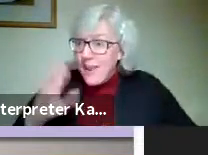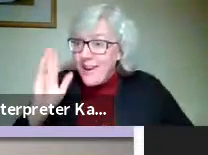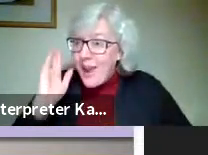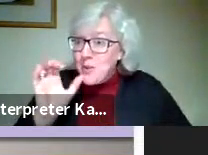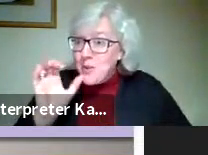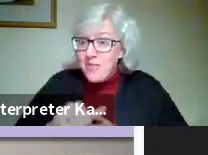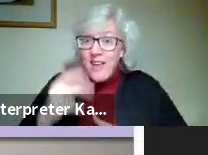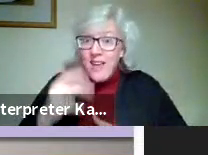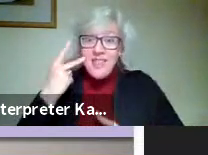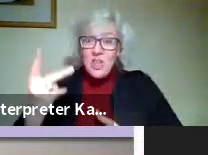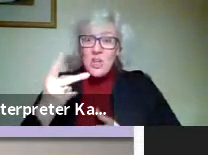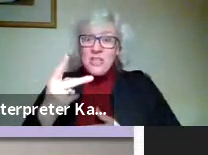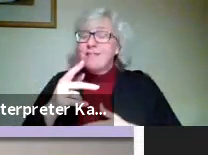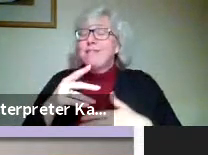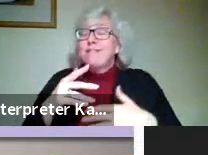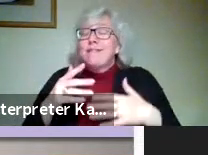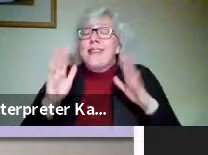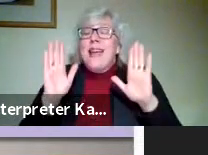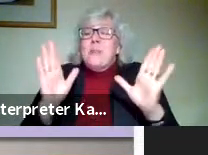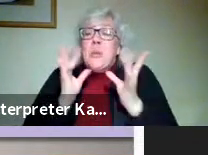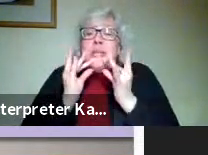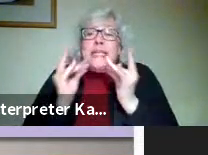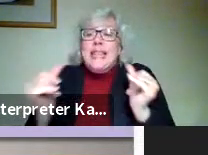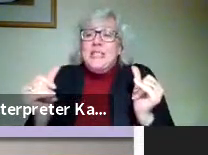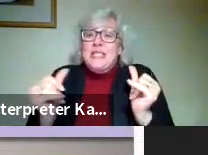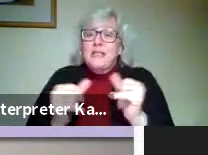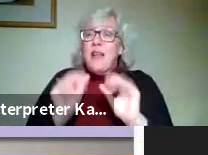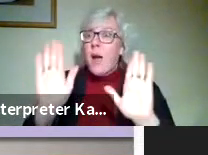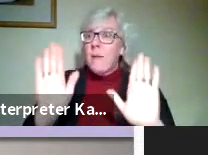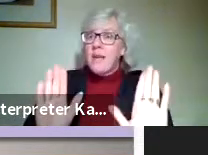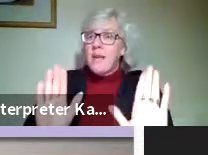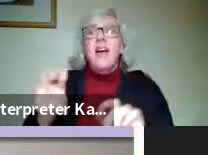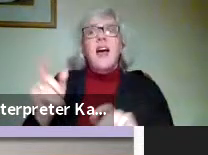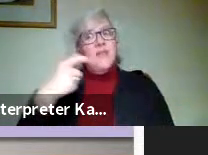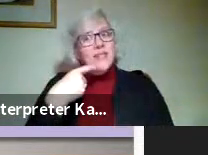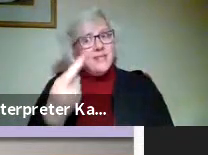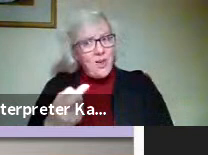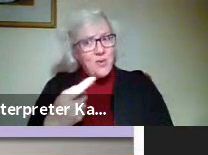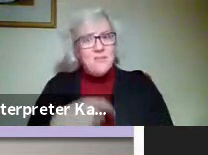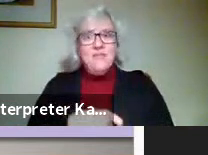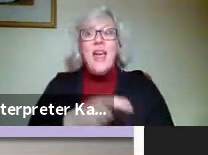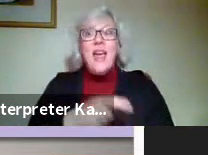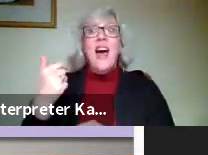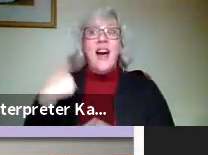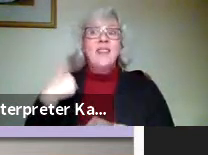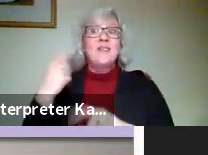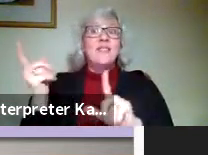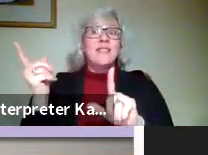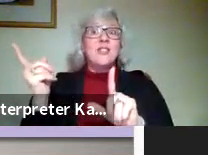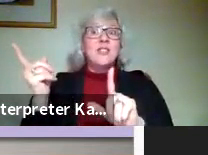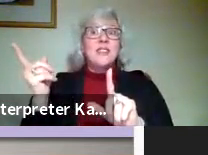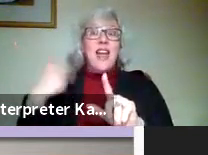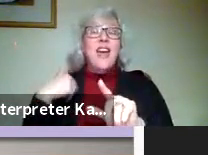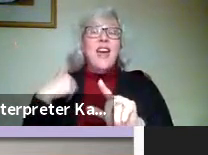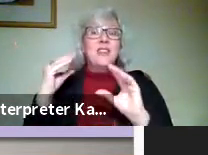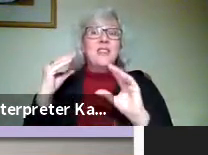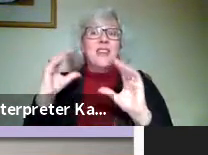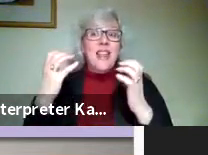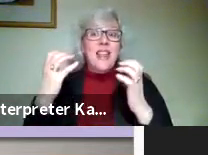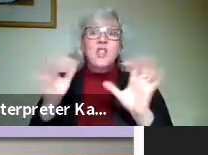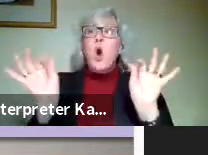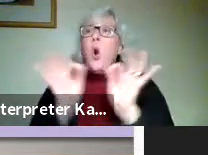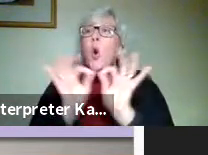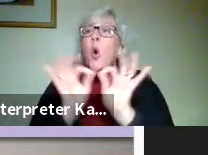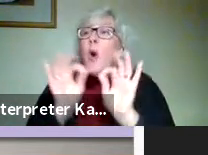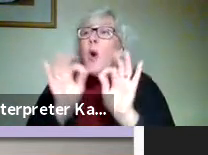because this stuff looks absolutely delicious. Amazing. I got to tell you, too. I've had her in class, and her prices are